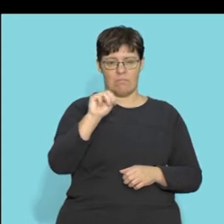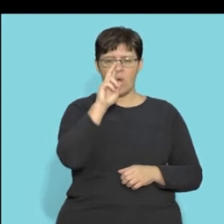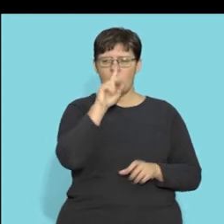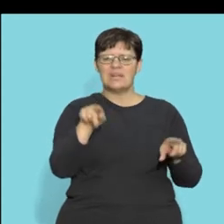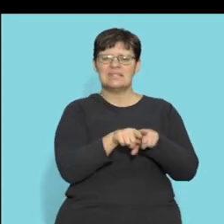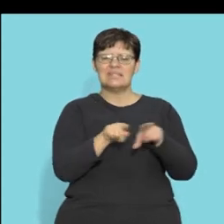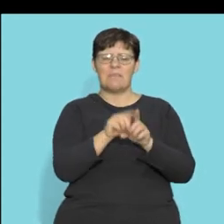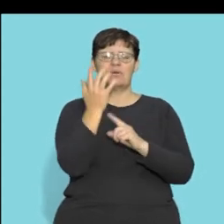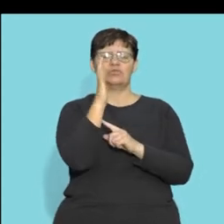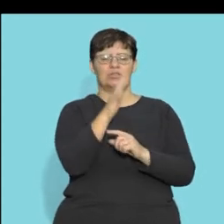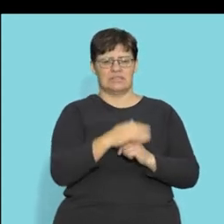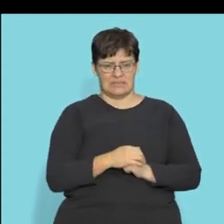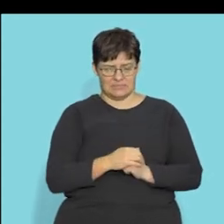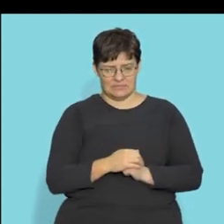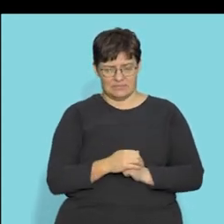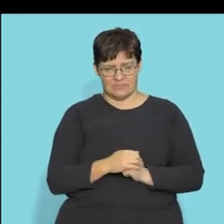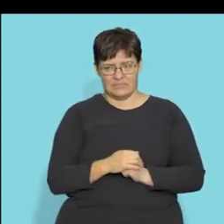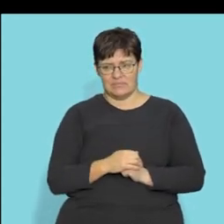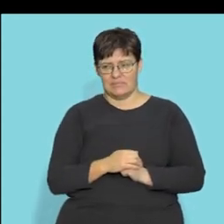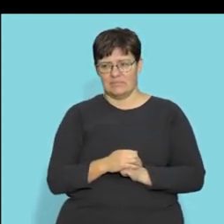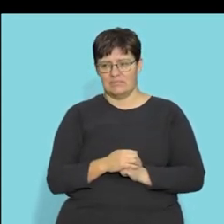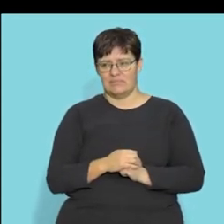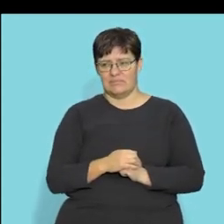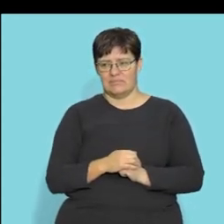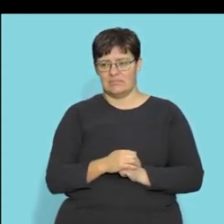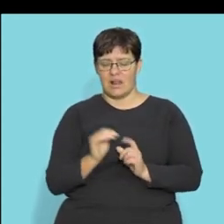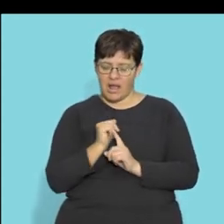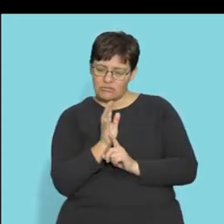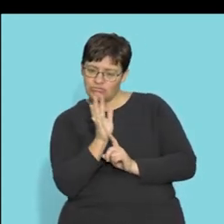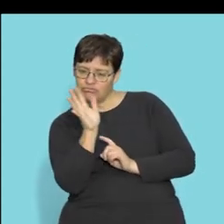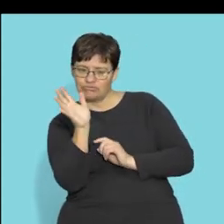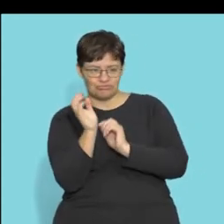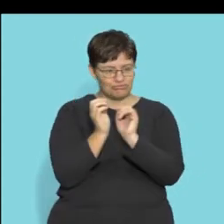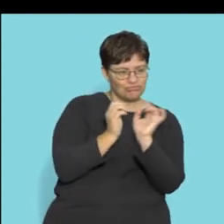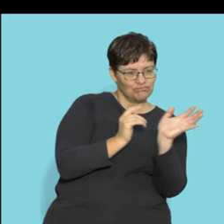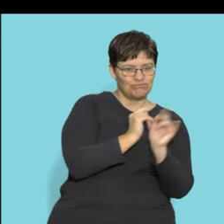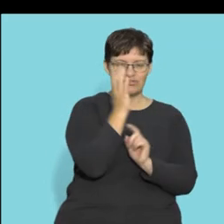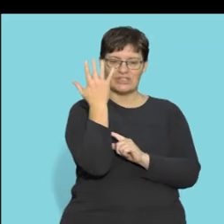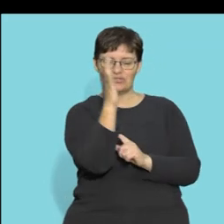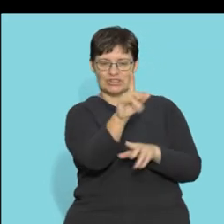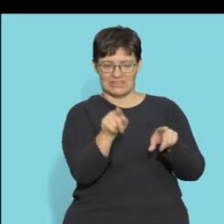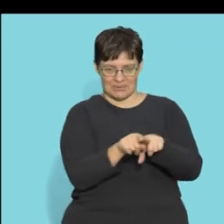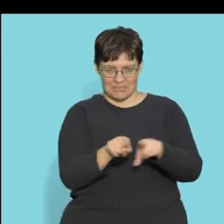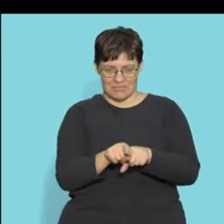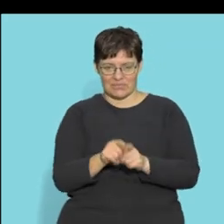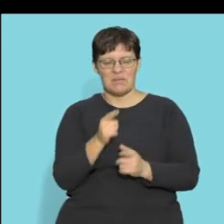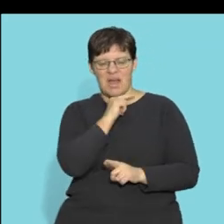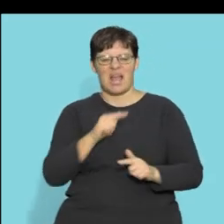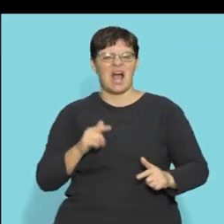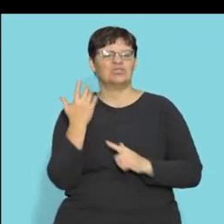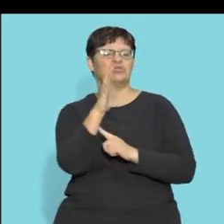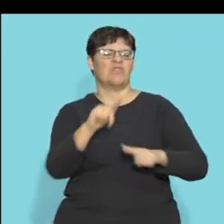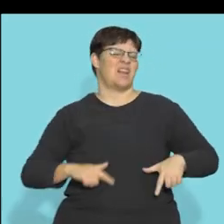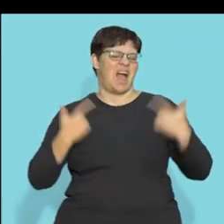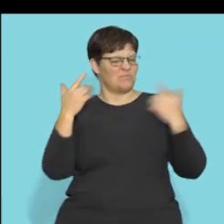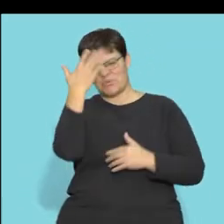there you can see it is it looks like branches of a tree we call that the